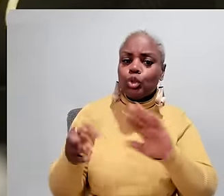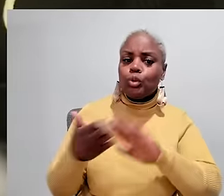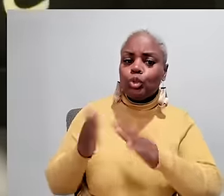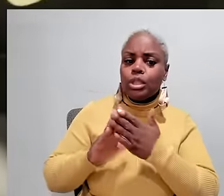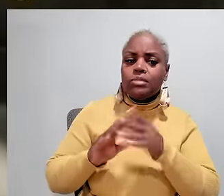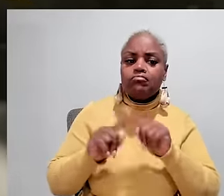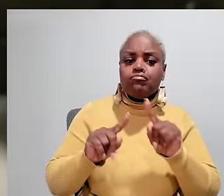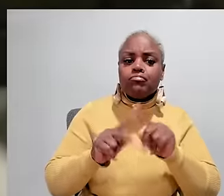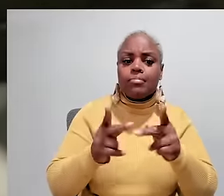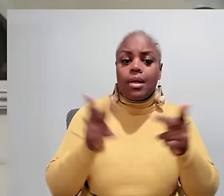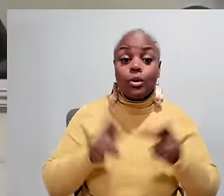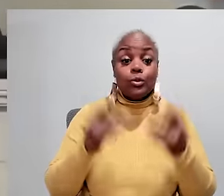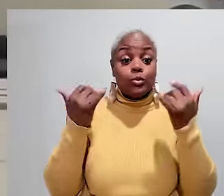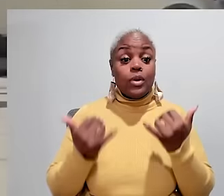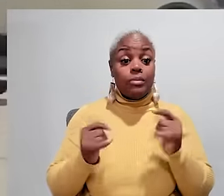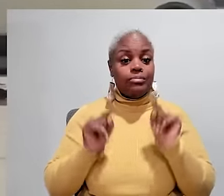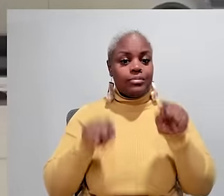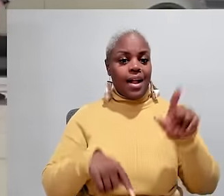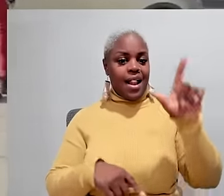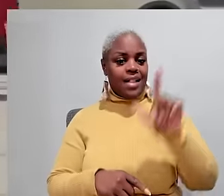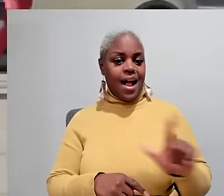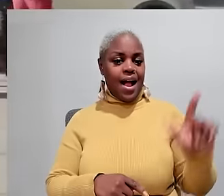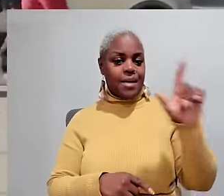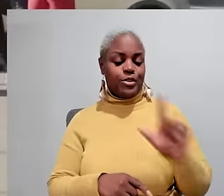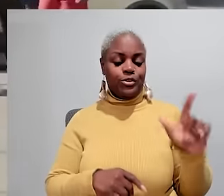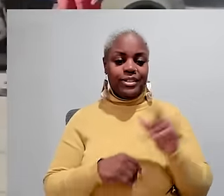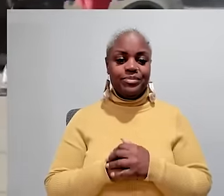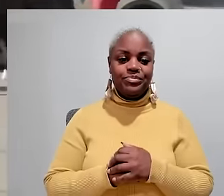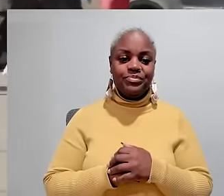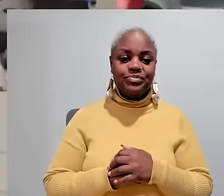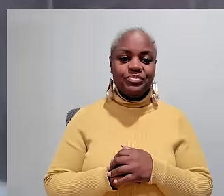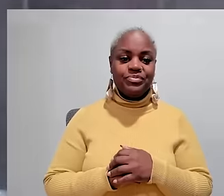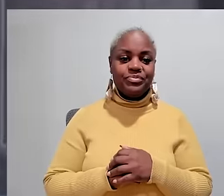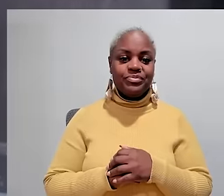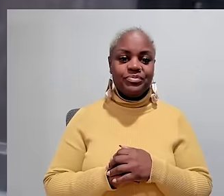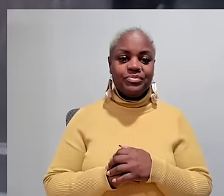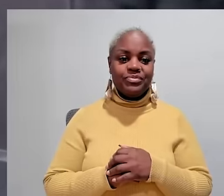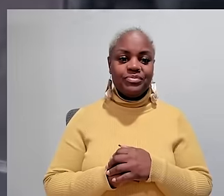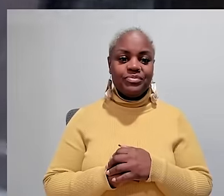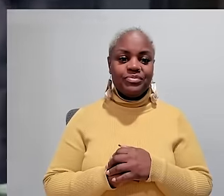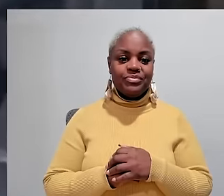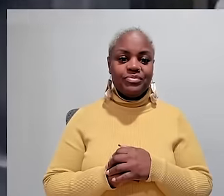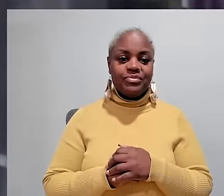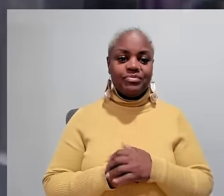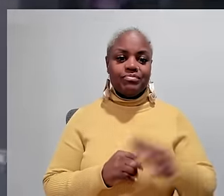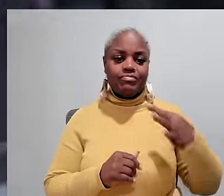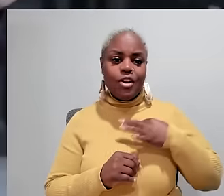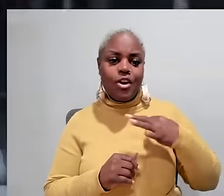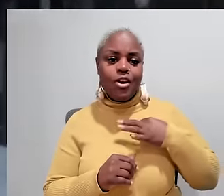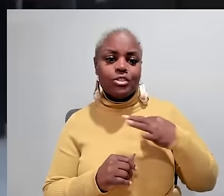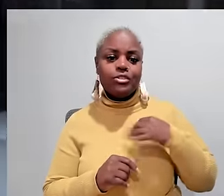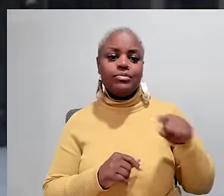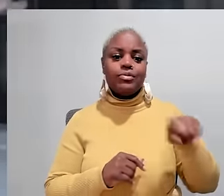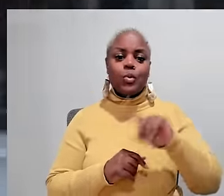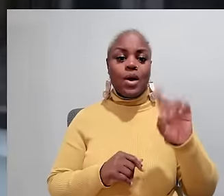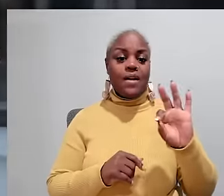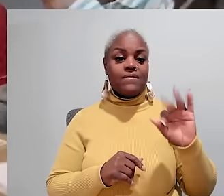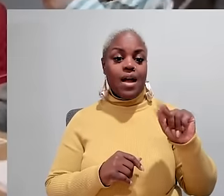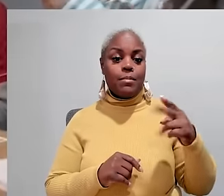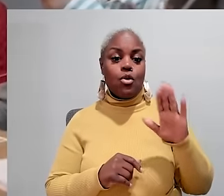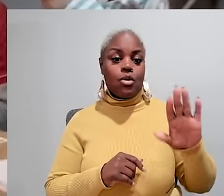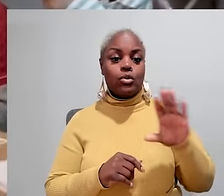attend exercise classes volunteer and visit community sites today they're going to the library